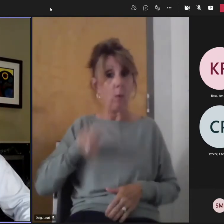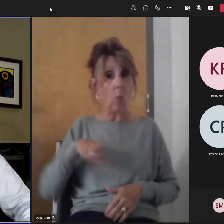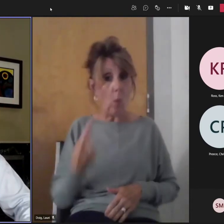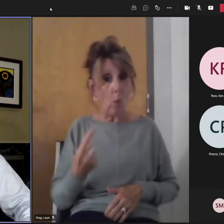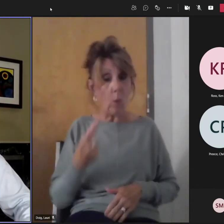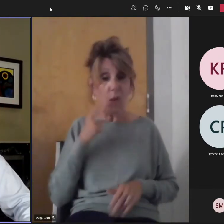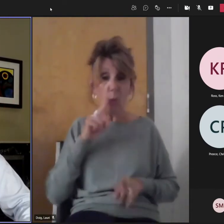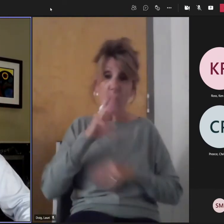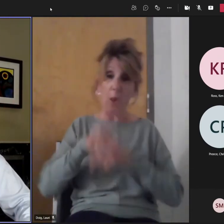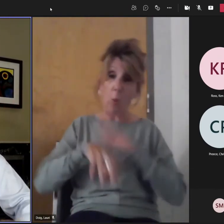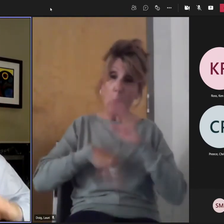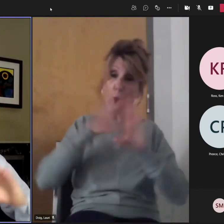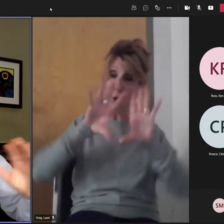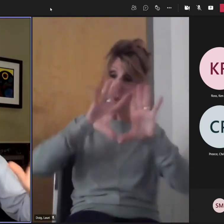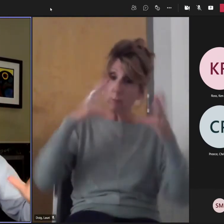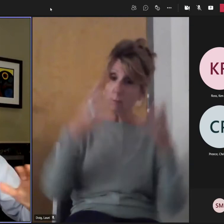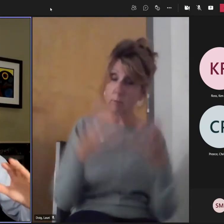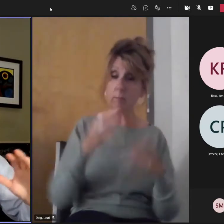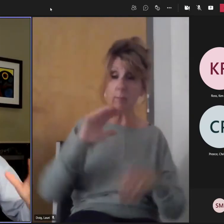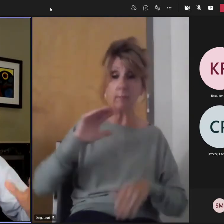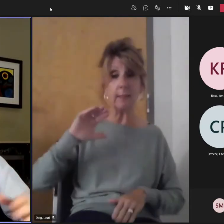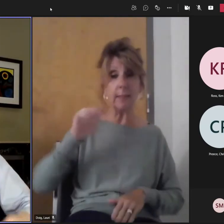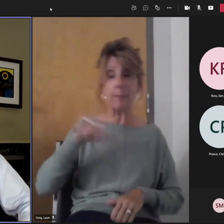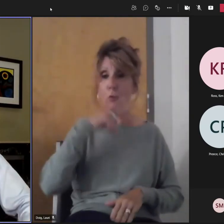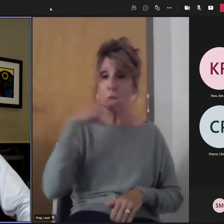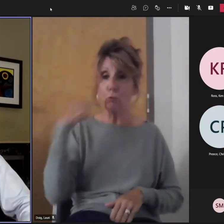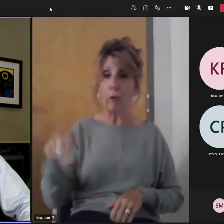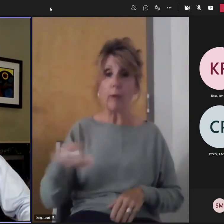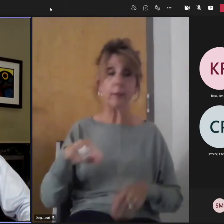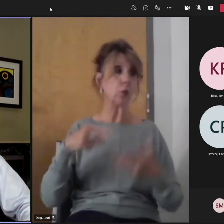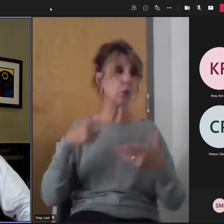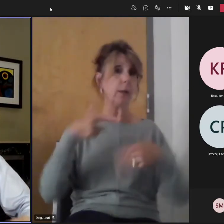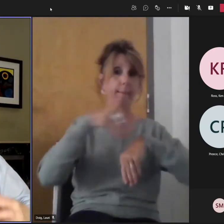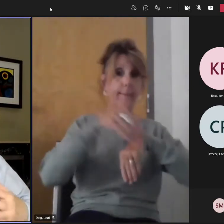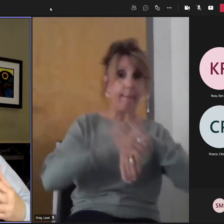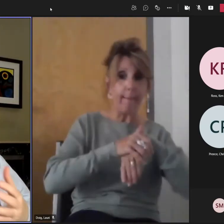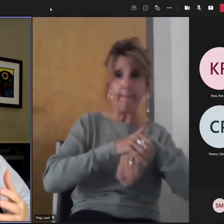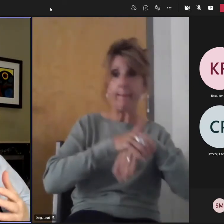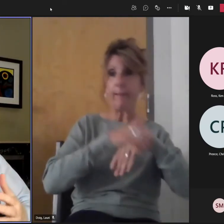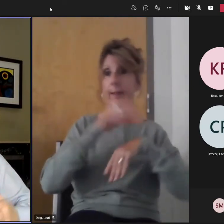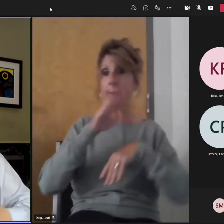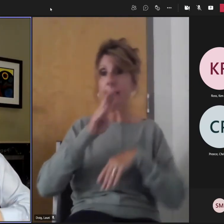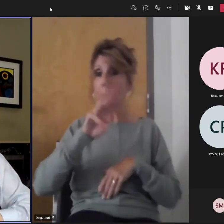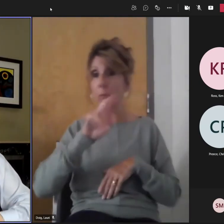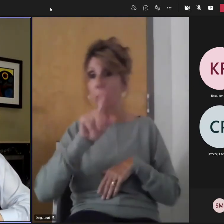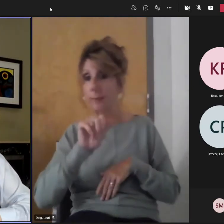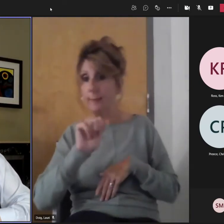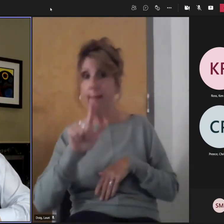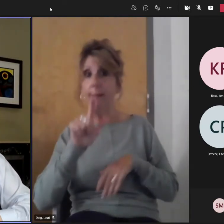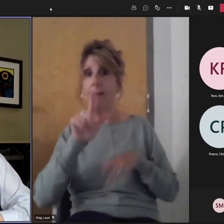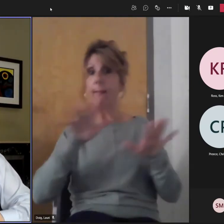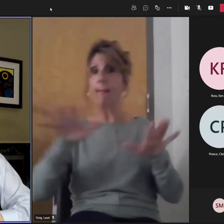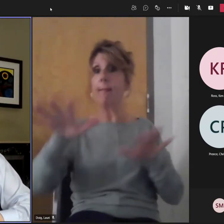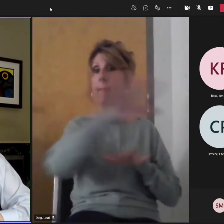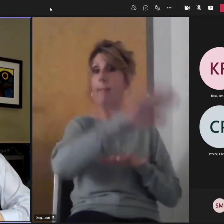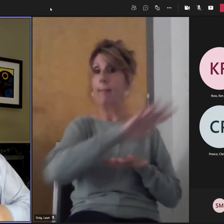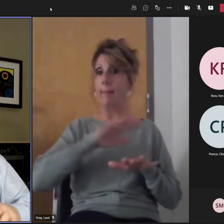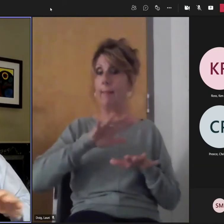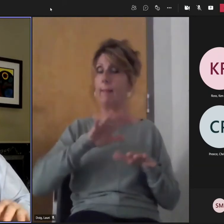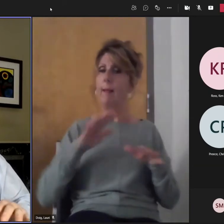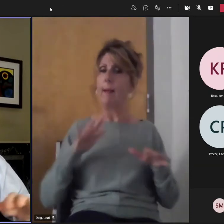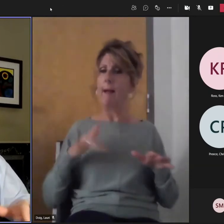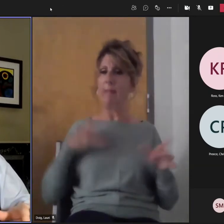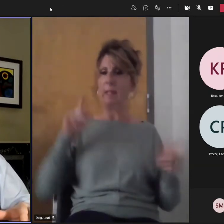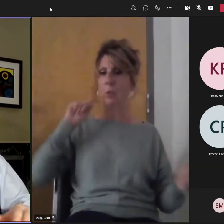Russia. There's a lot of ways in which the human face here is pretty much a lot of